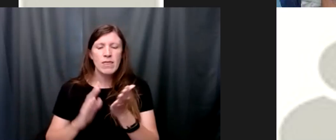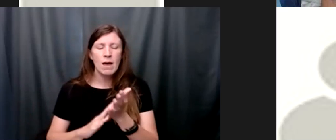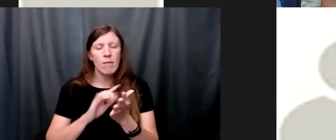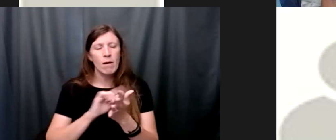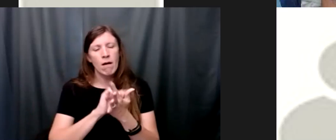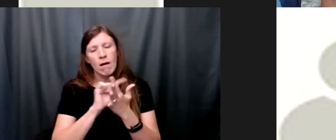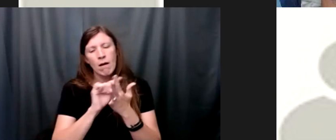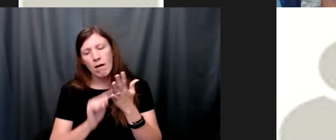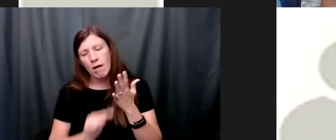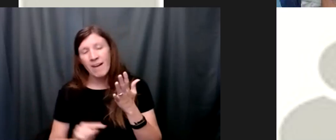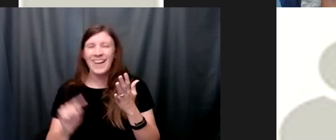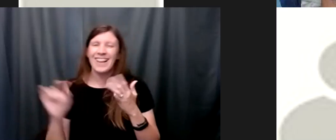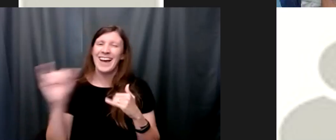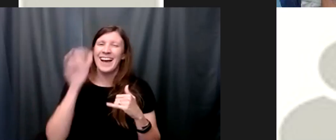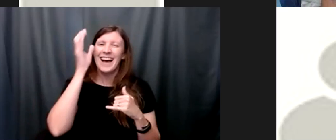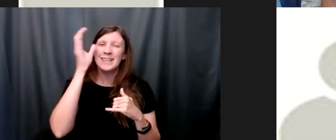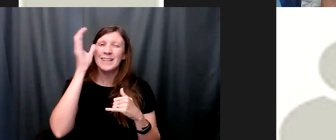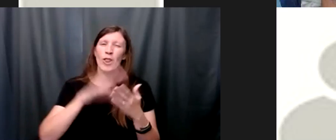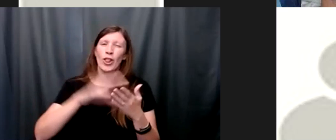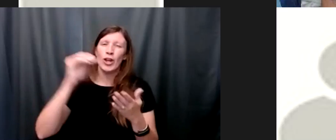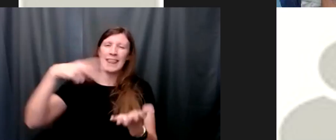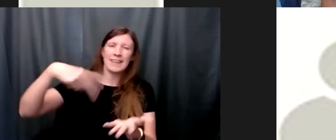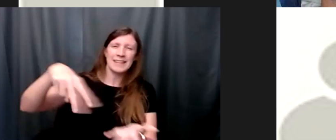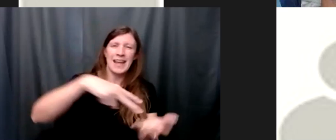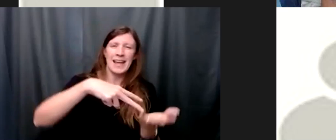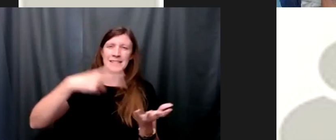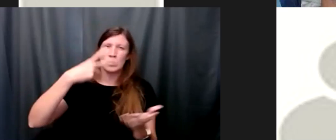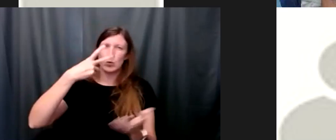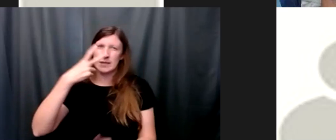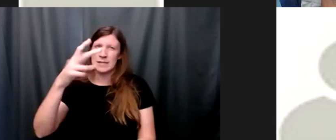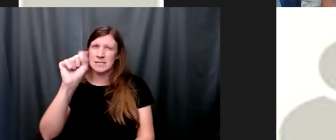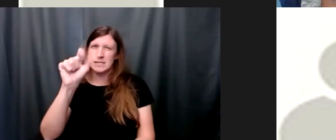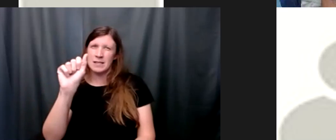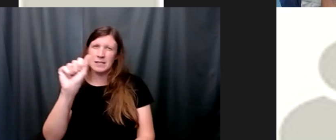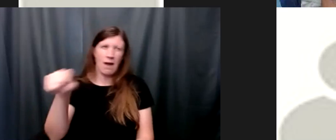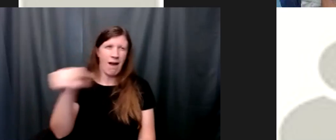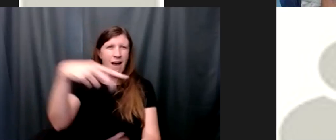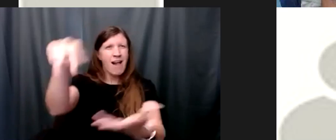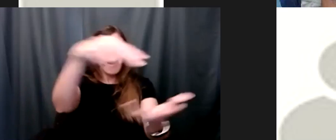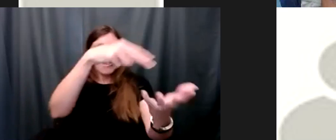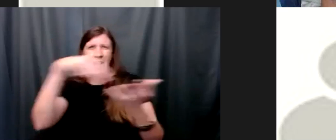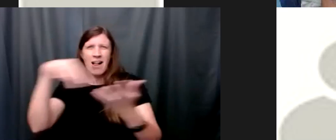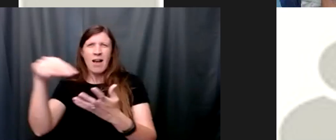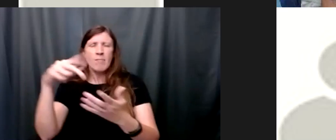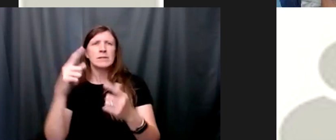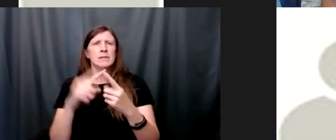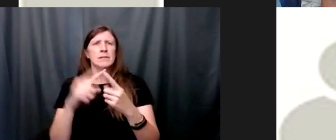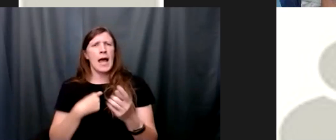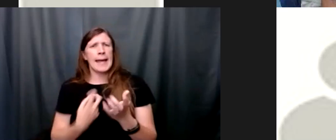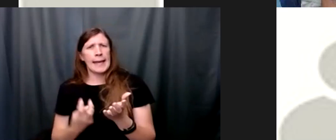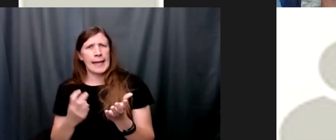the salsa dance you can you can hear how to do it but until you get up it may be awkward at first but that's how you learn